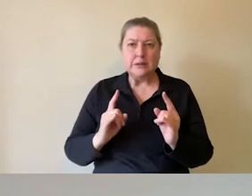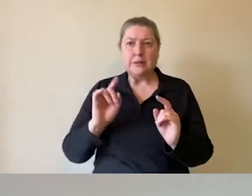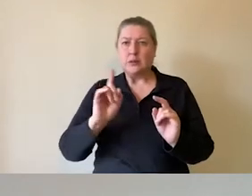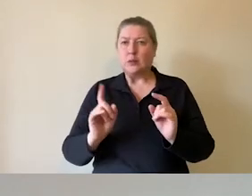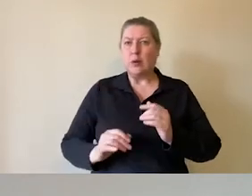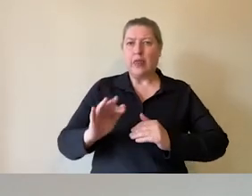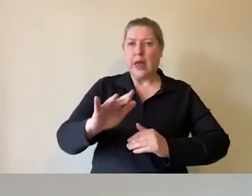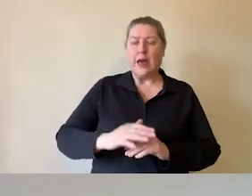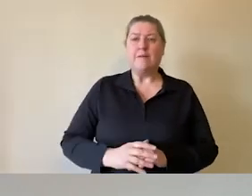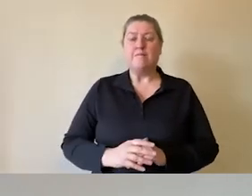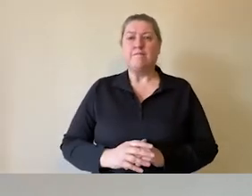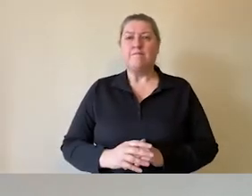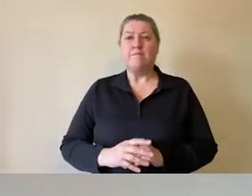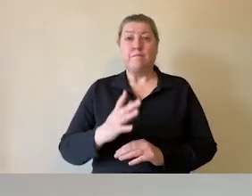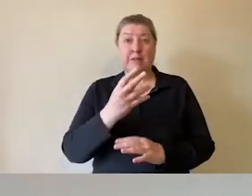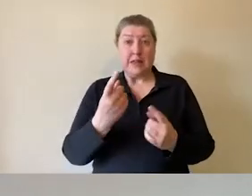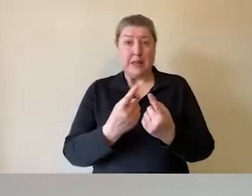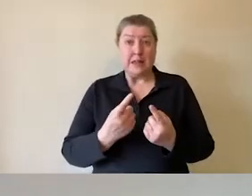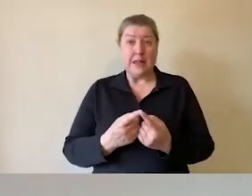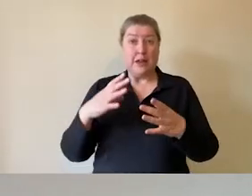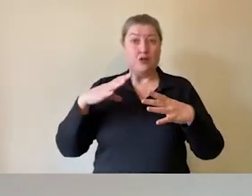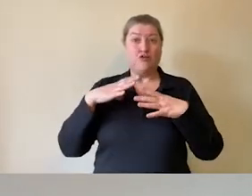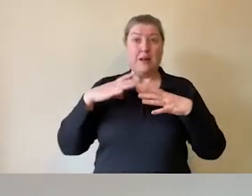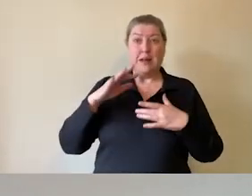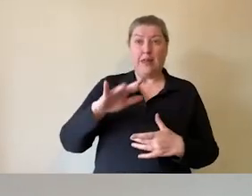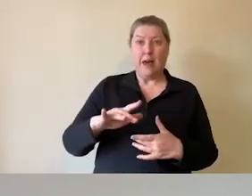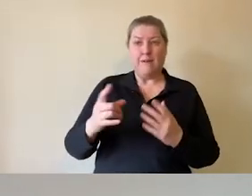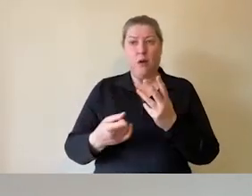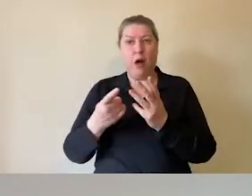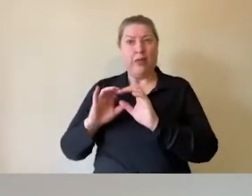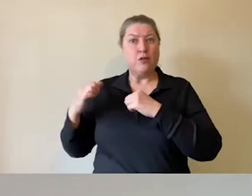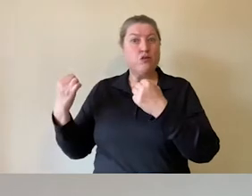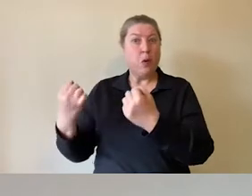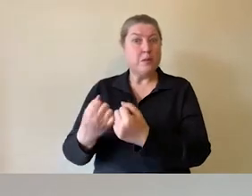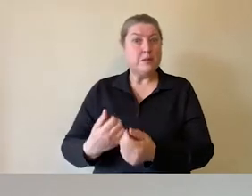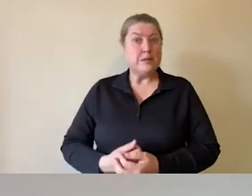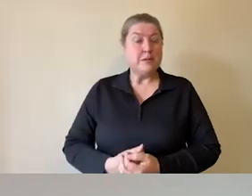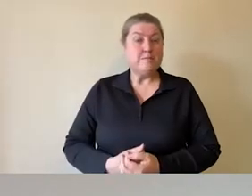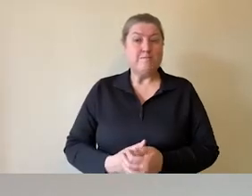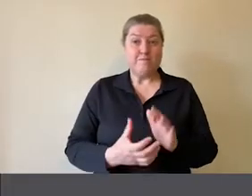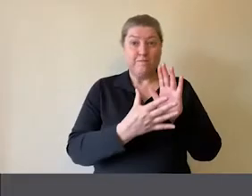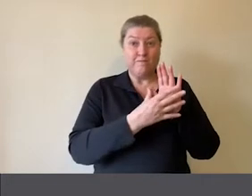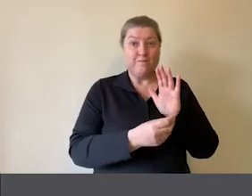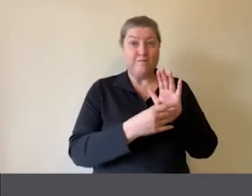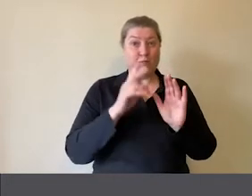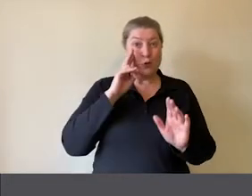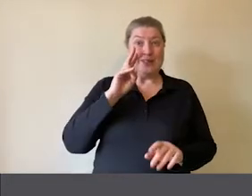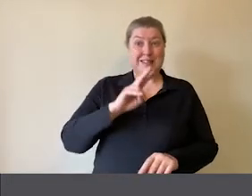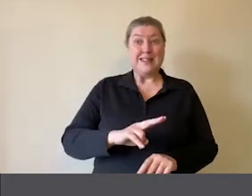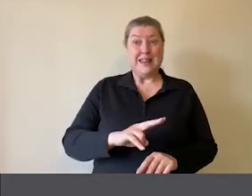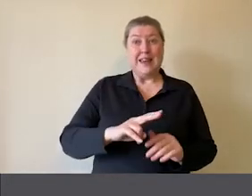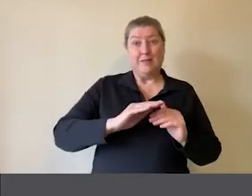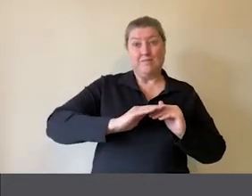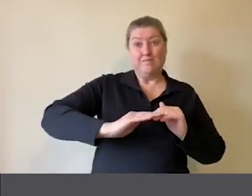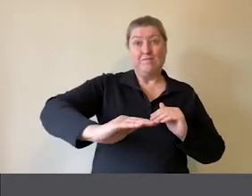these facilities have been put in place for other audiences. So for example you can see here that on the